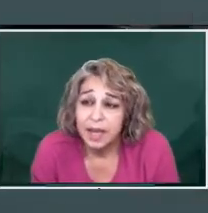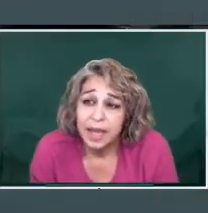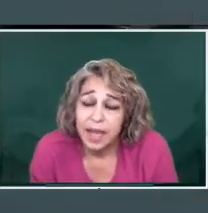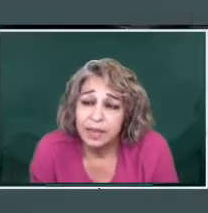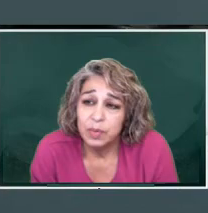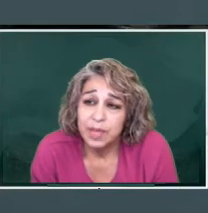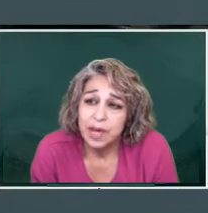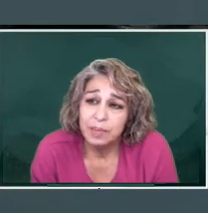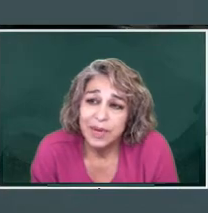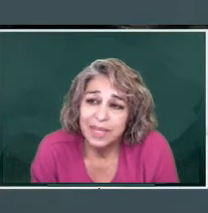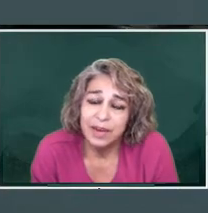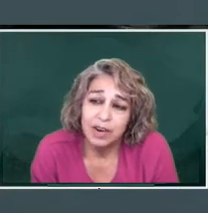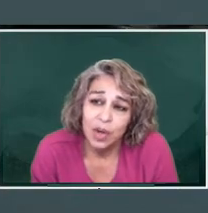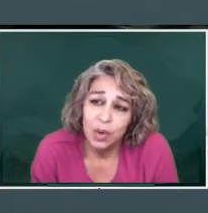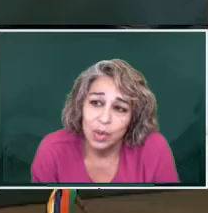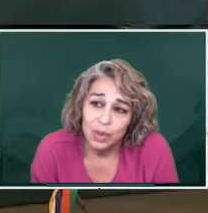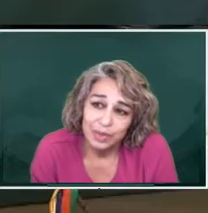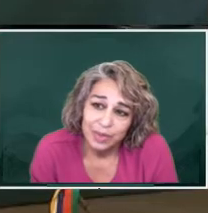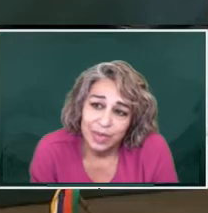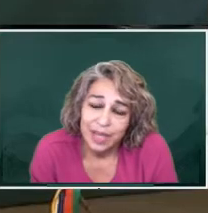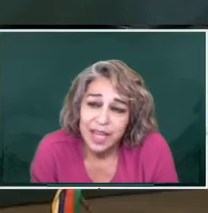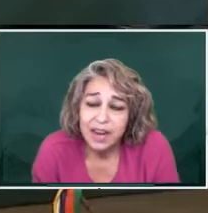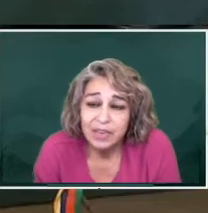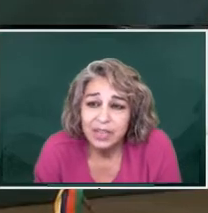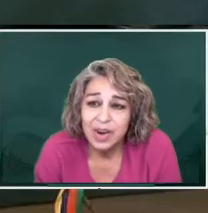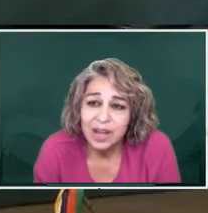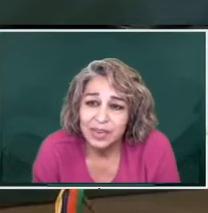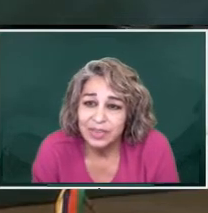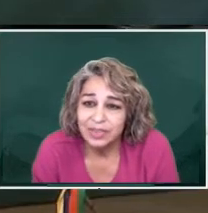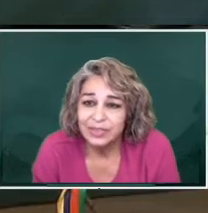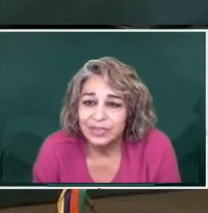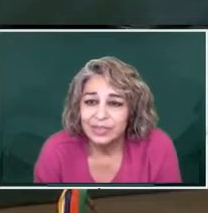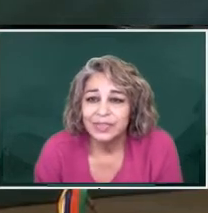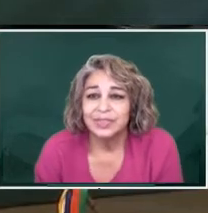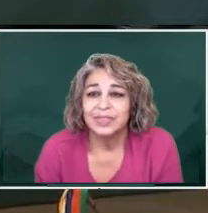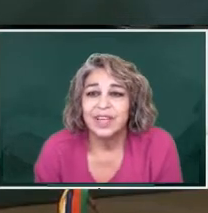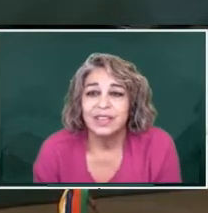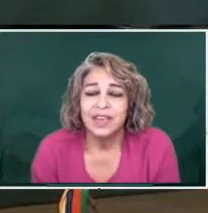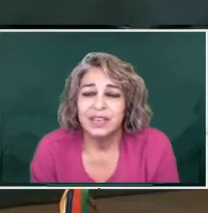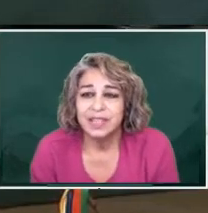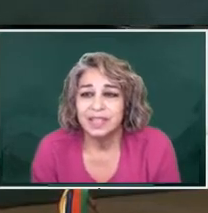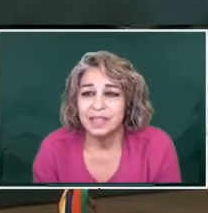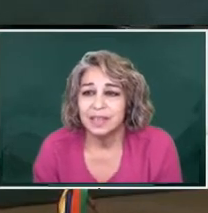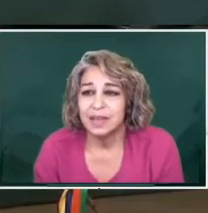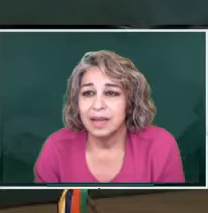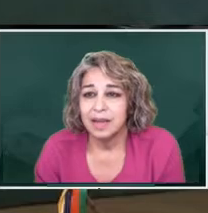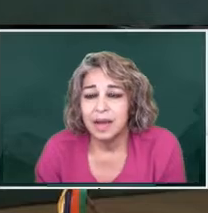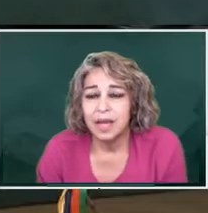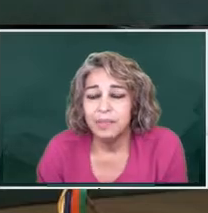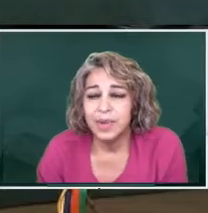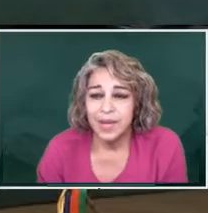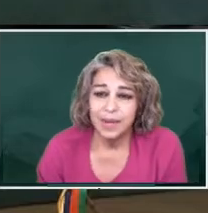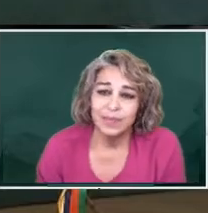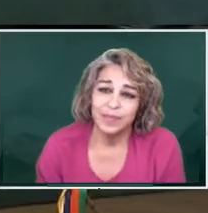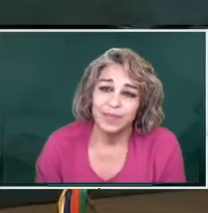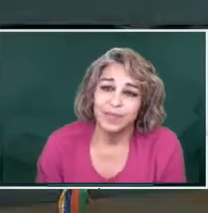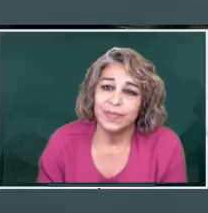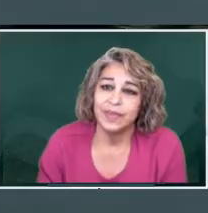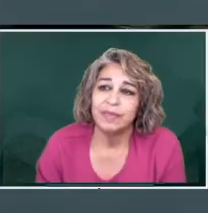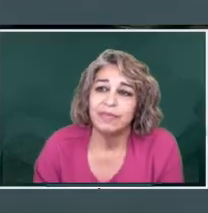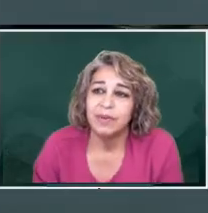and with companies that are local. Here in Durango, there is a company